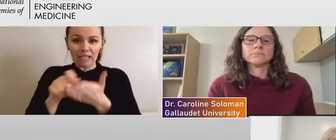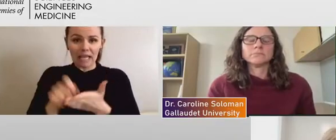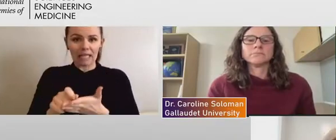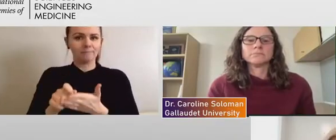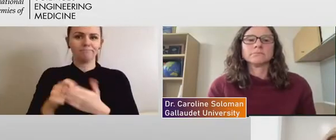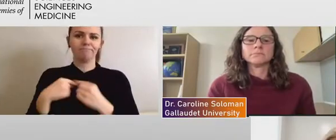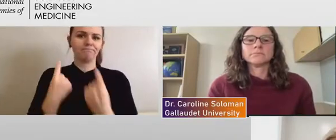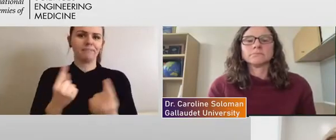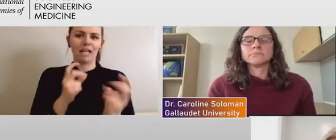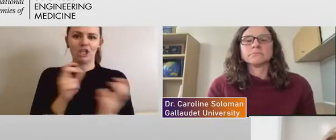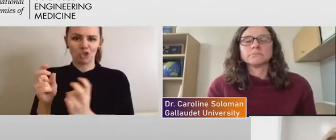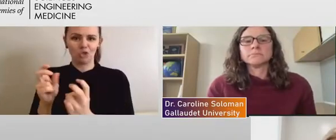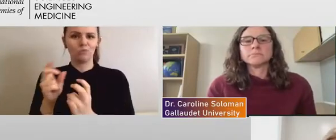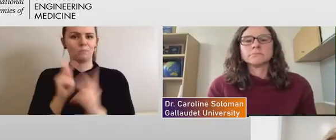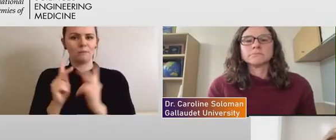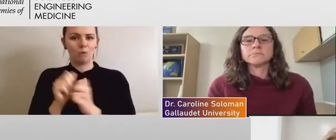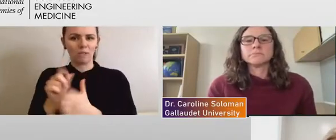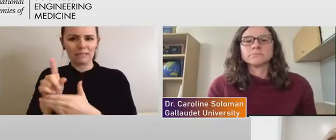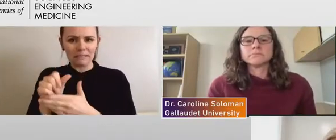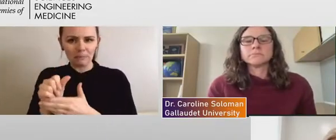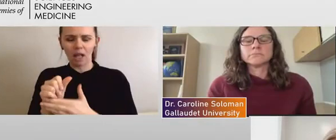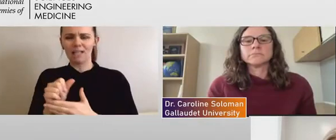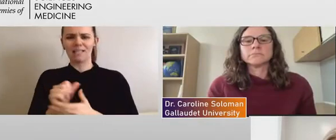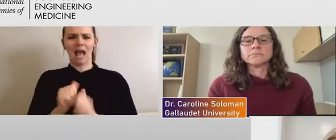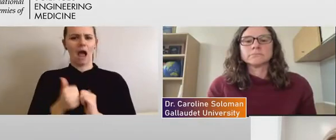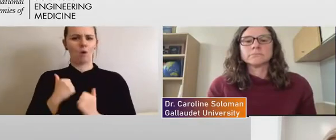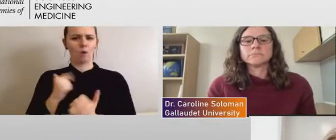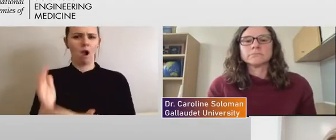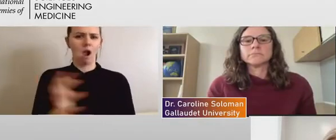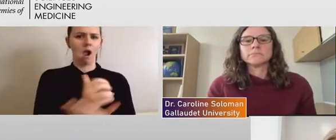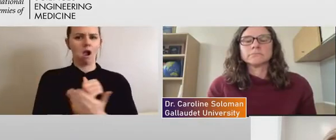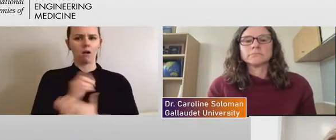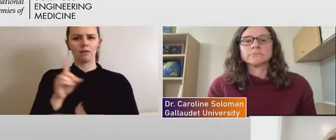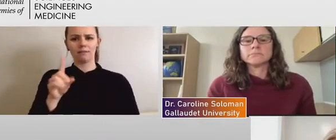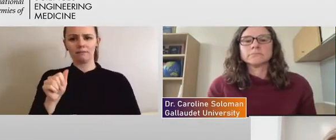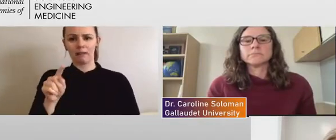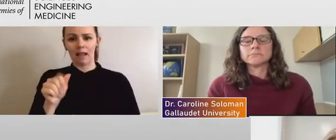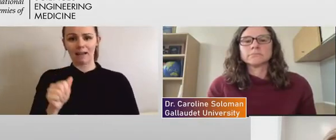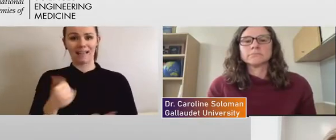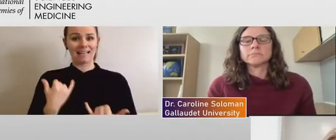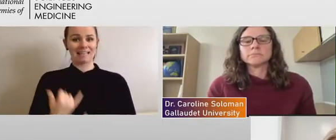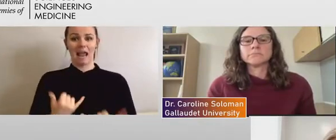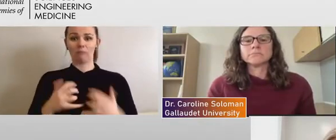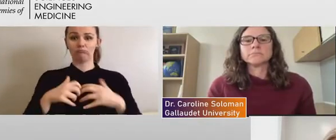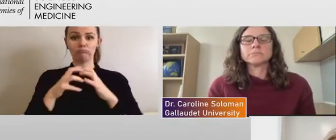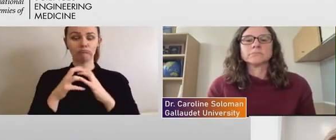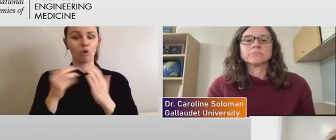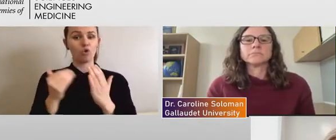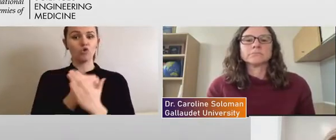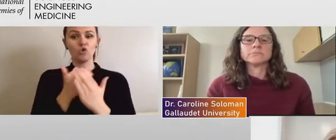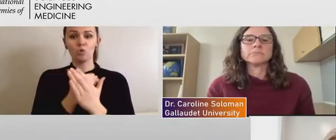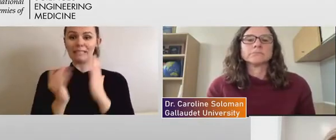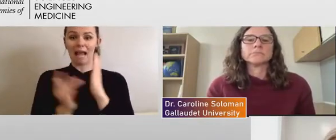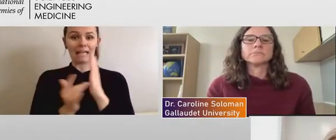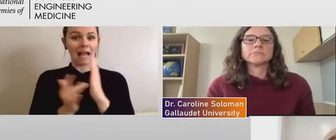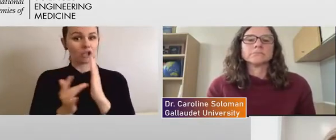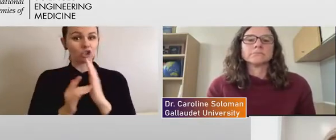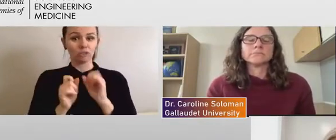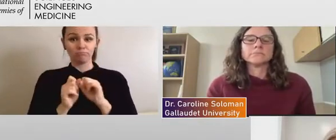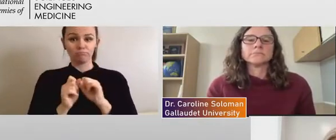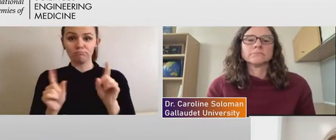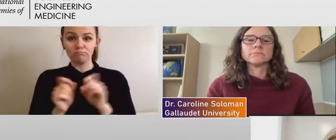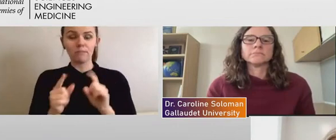uh, how do we collect that data? I think there's new technologies out there to allow us to collect it in digital